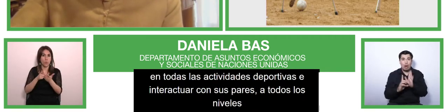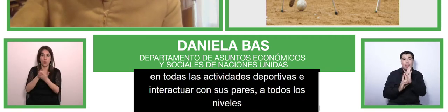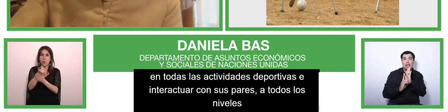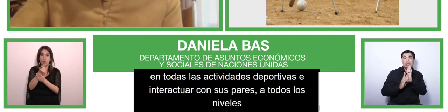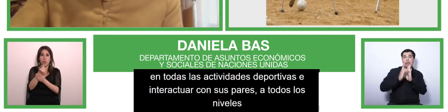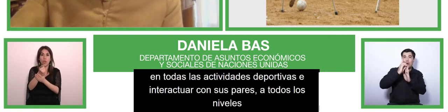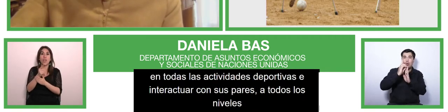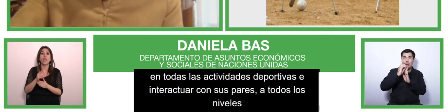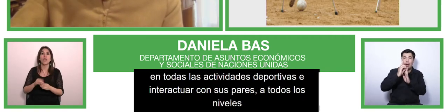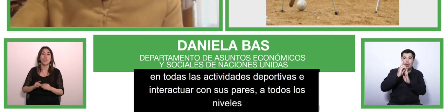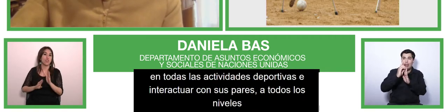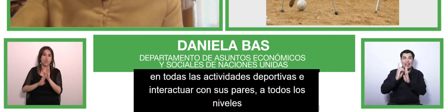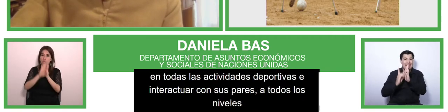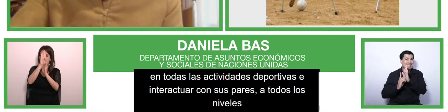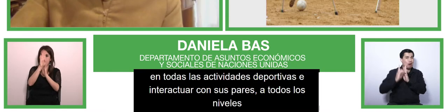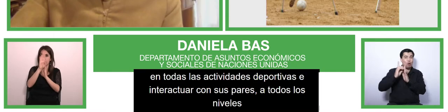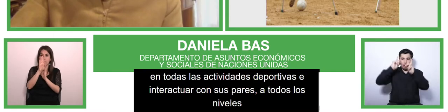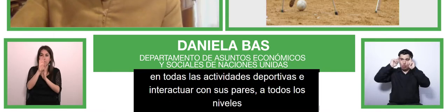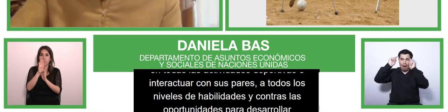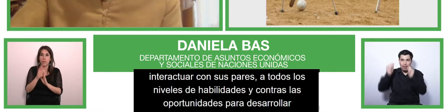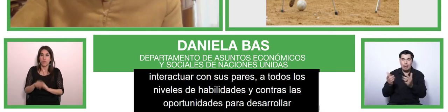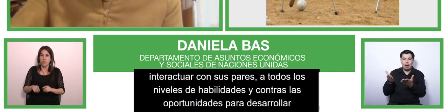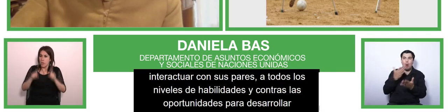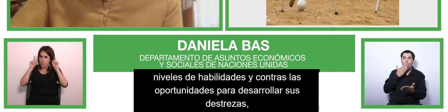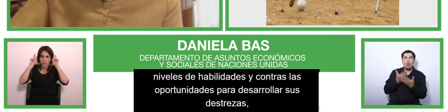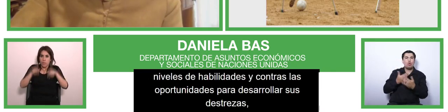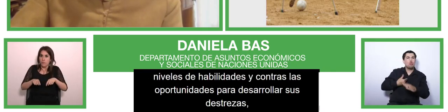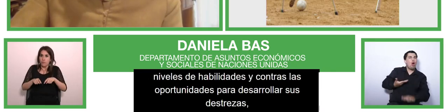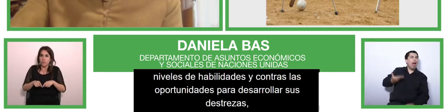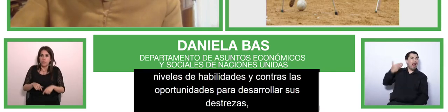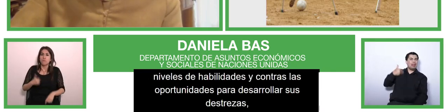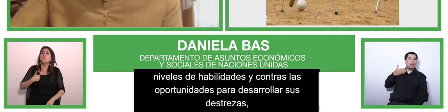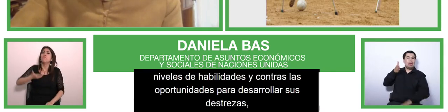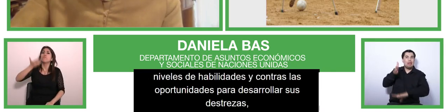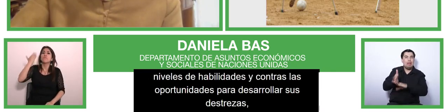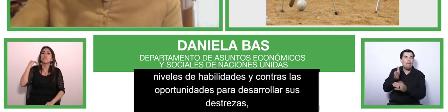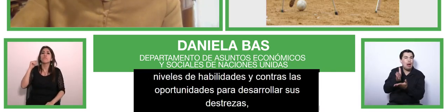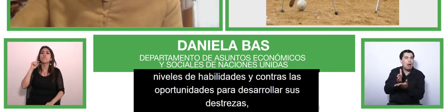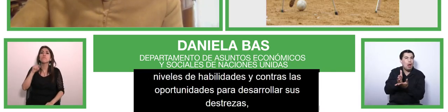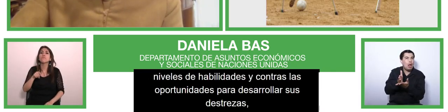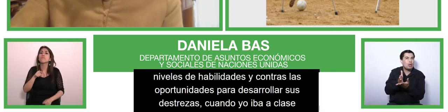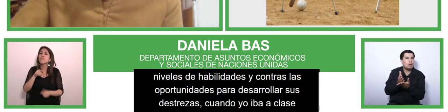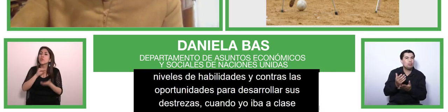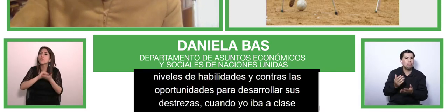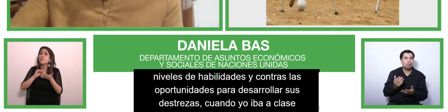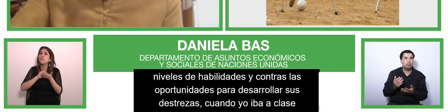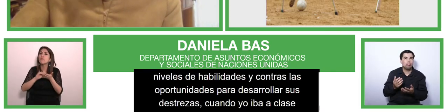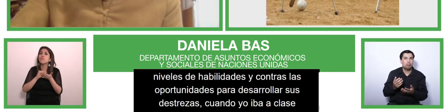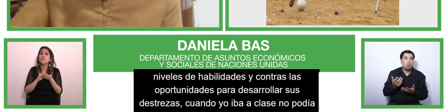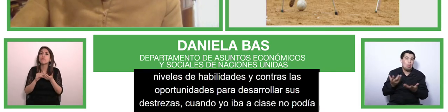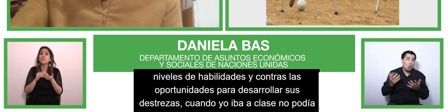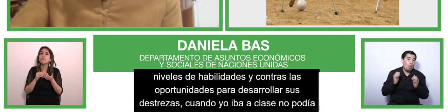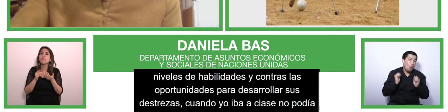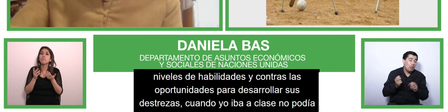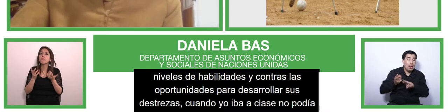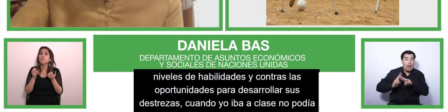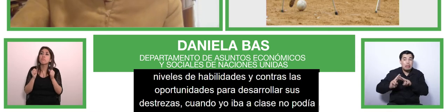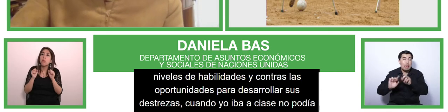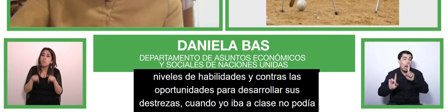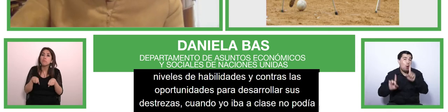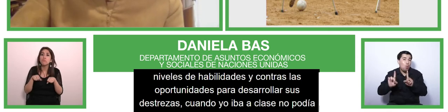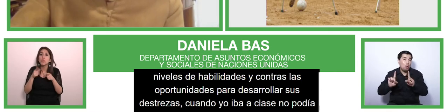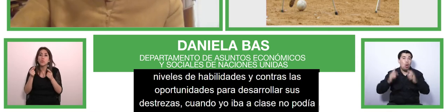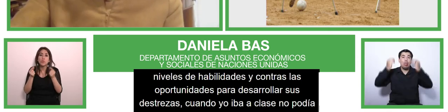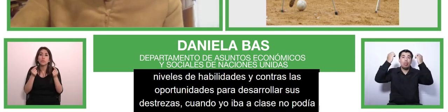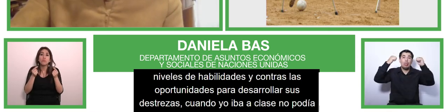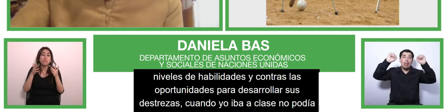attending them um okay i couldn't practice some of those sports but maybe i was uh trained to